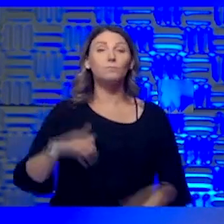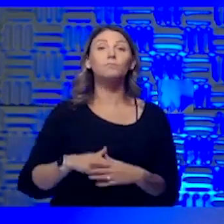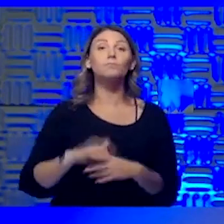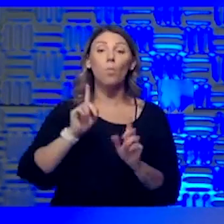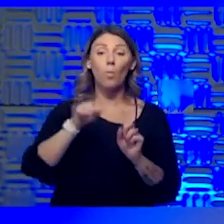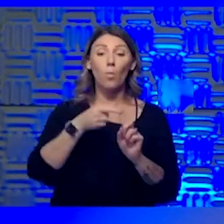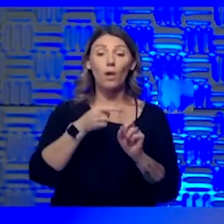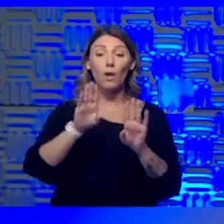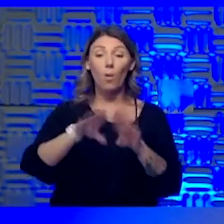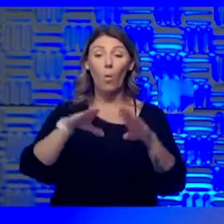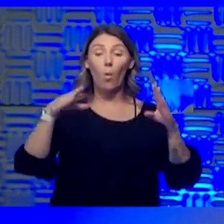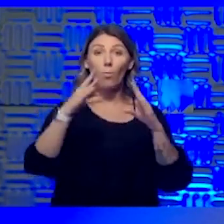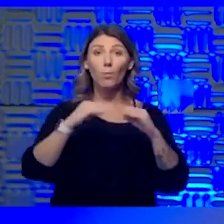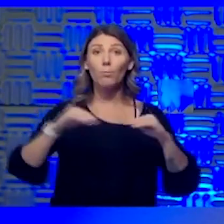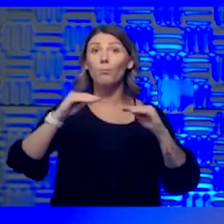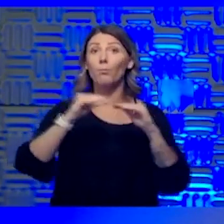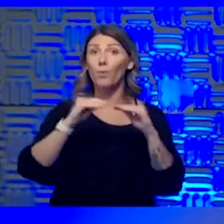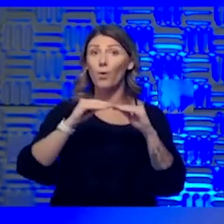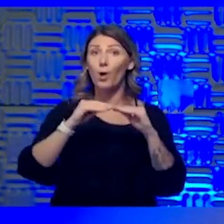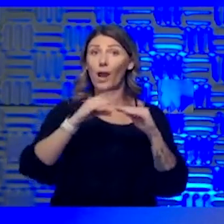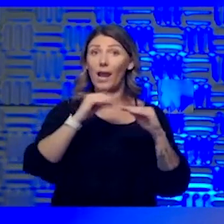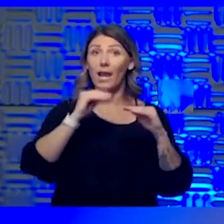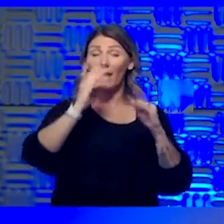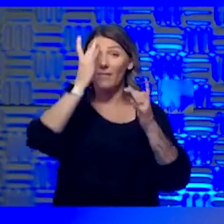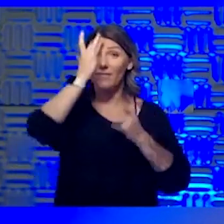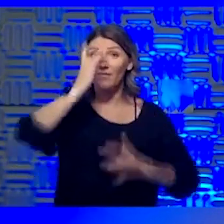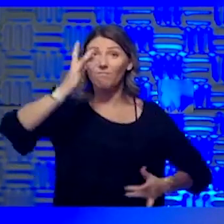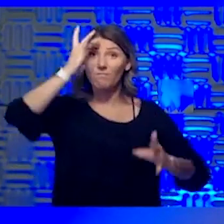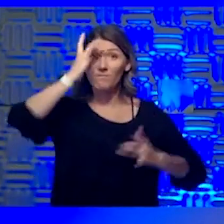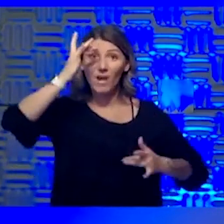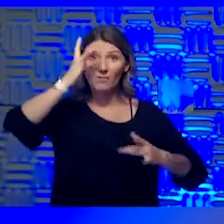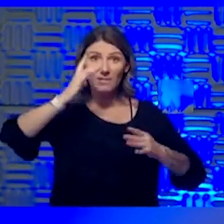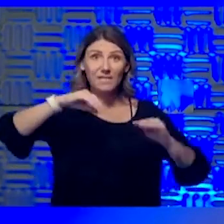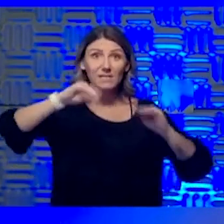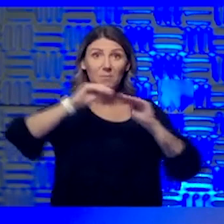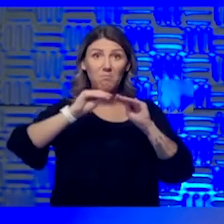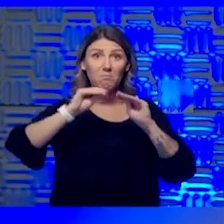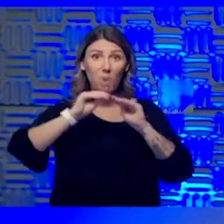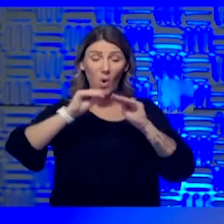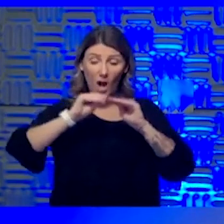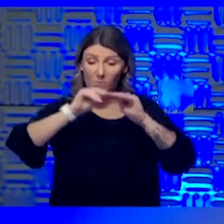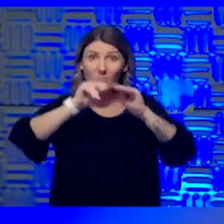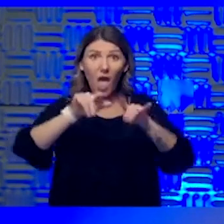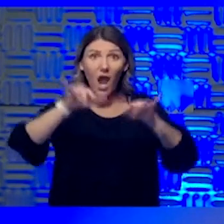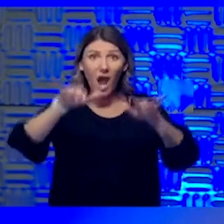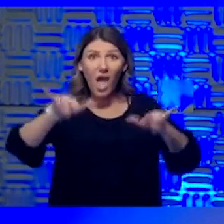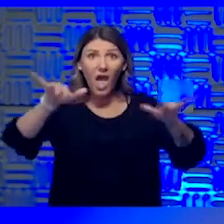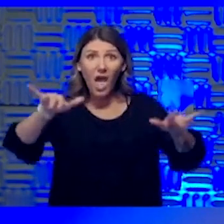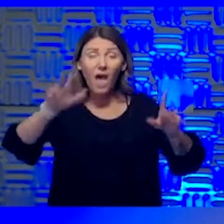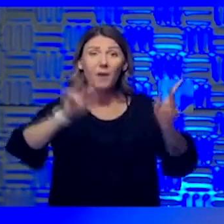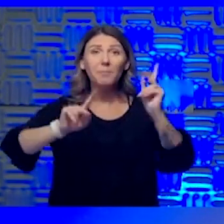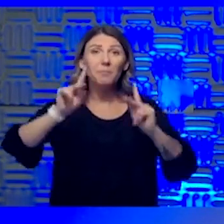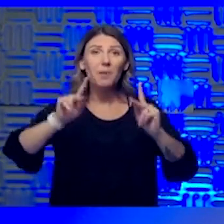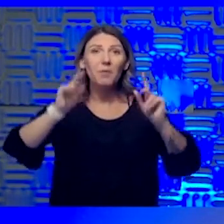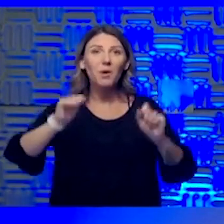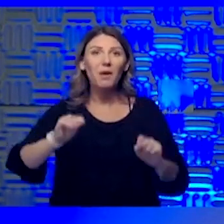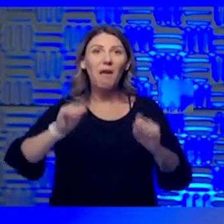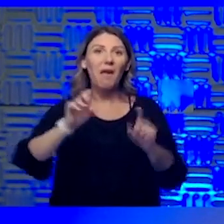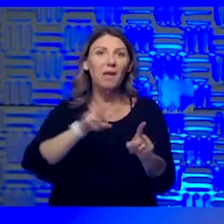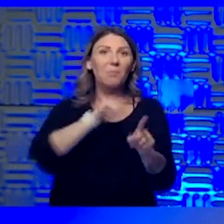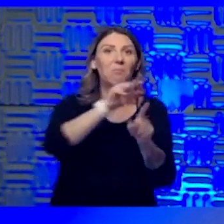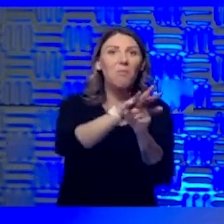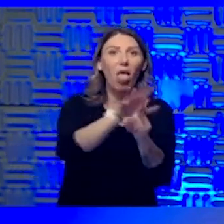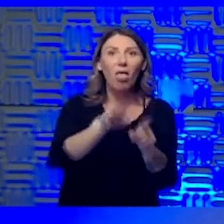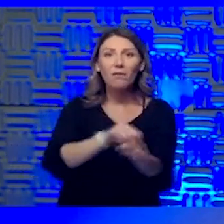to open up more and that virus has more places to spread, more people to infect, that could